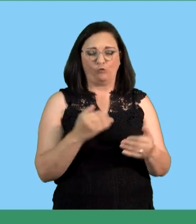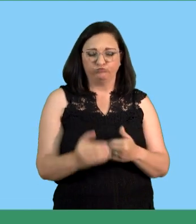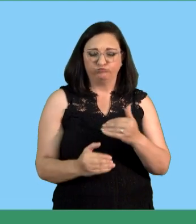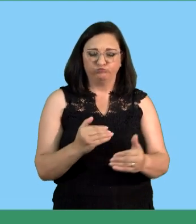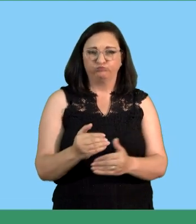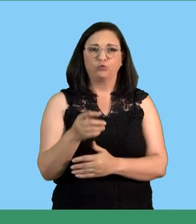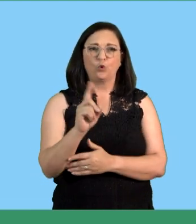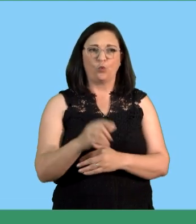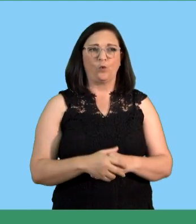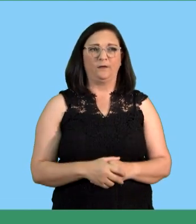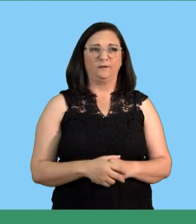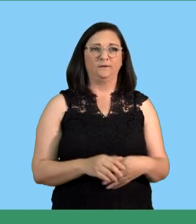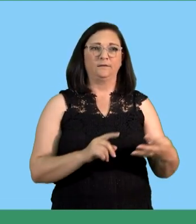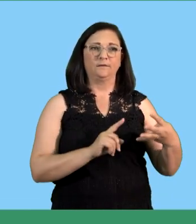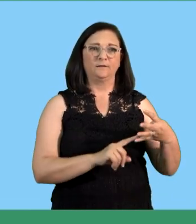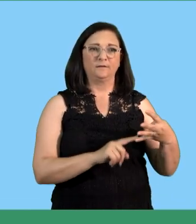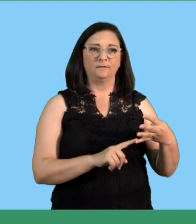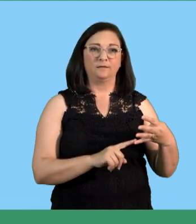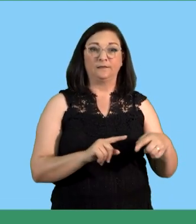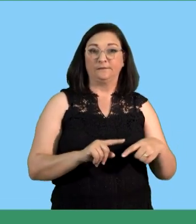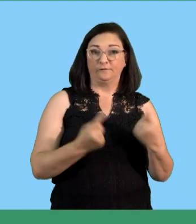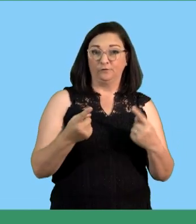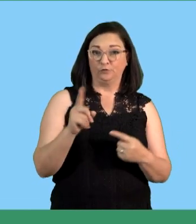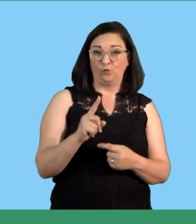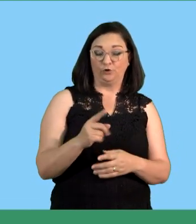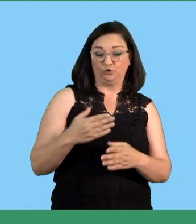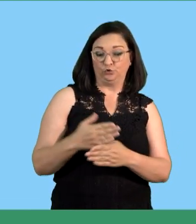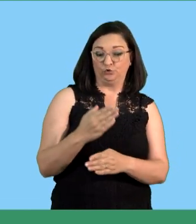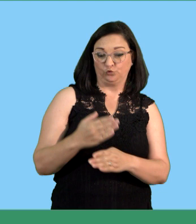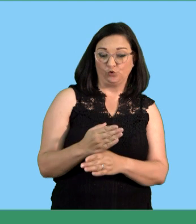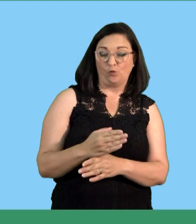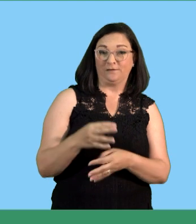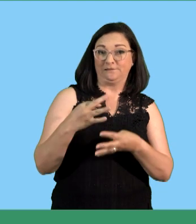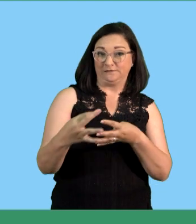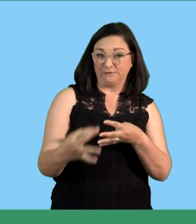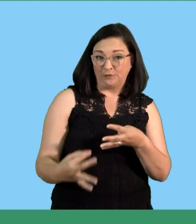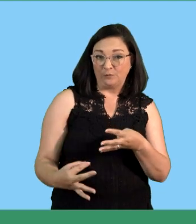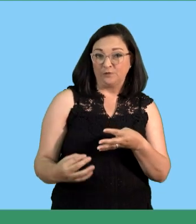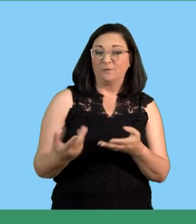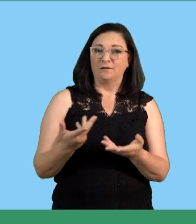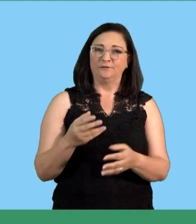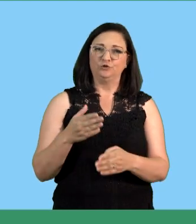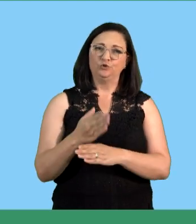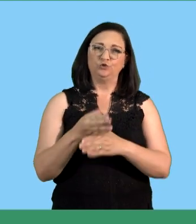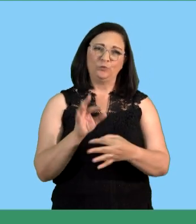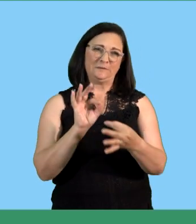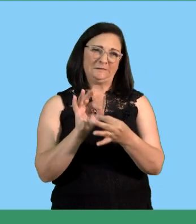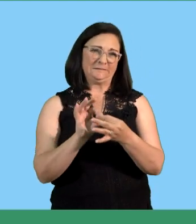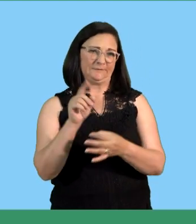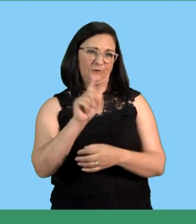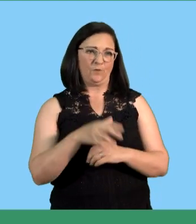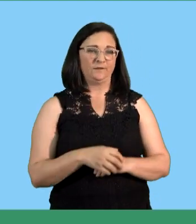you should be able to differentiate between job description and job specifications which is also known as a job analysis